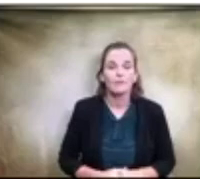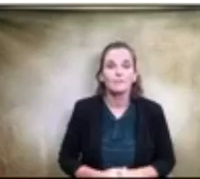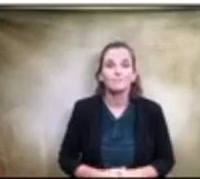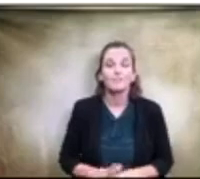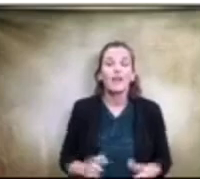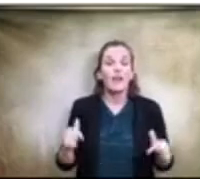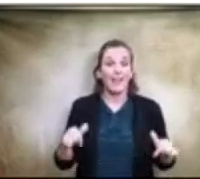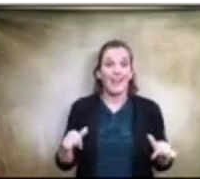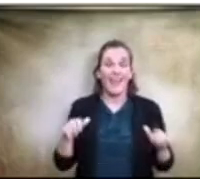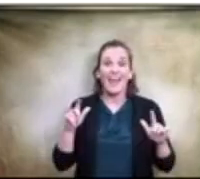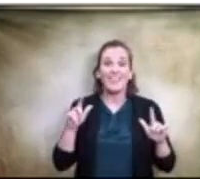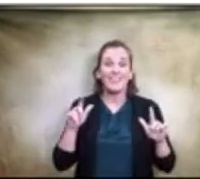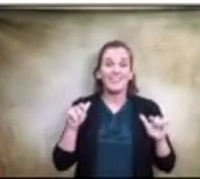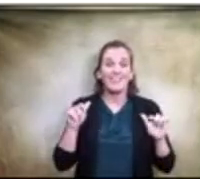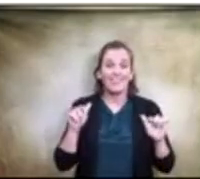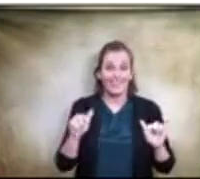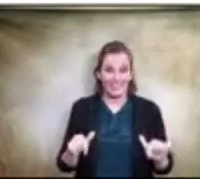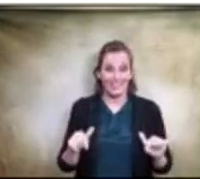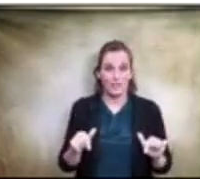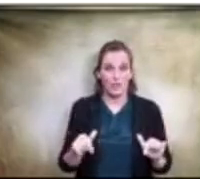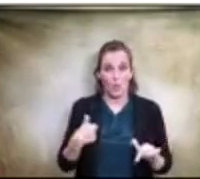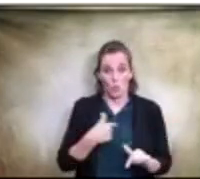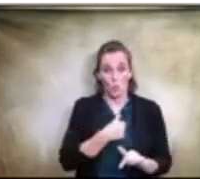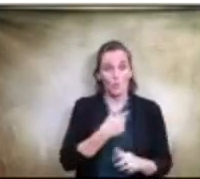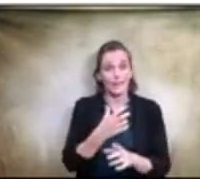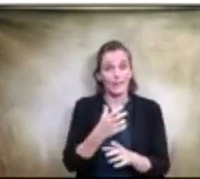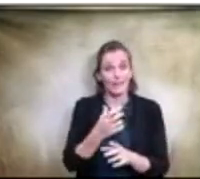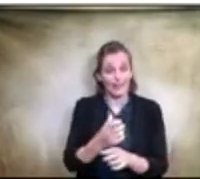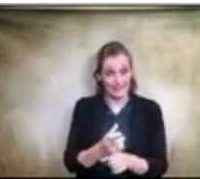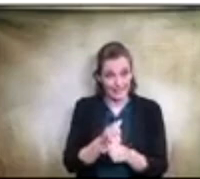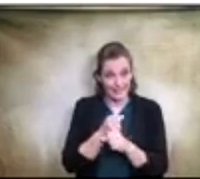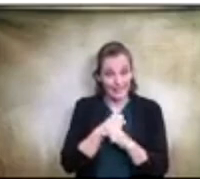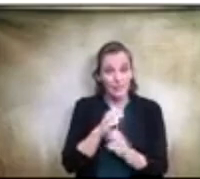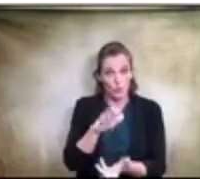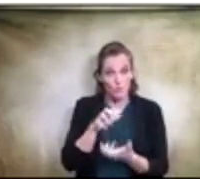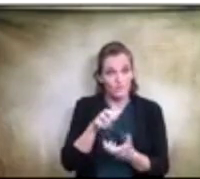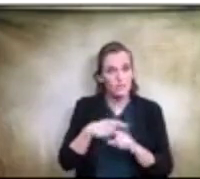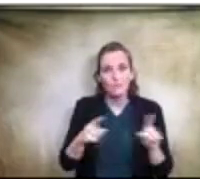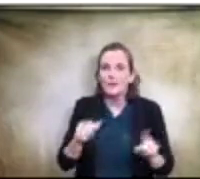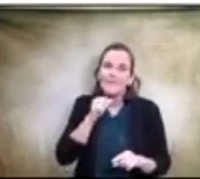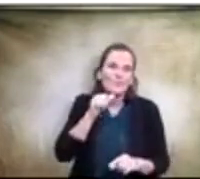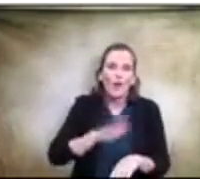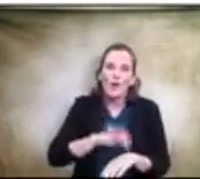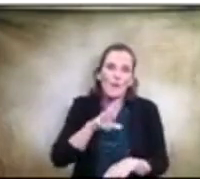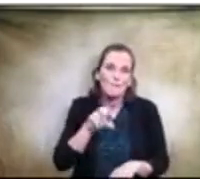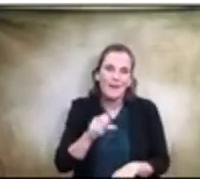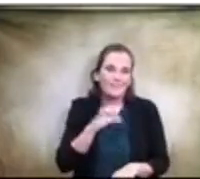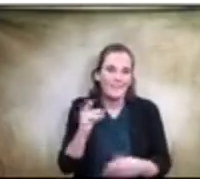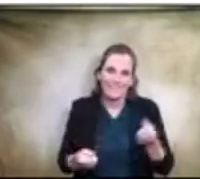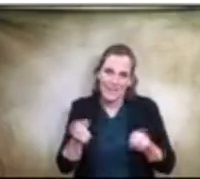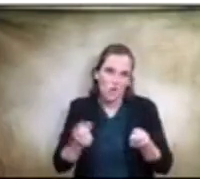small note we we we do get um those those uh refunds or so on but not on buses or vehicles there's no uh